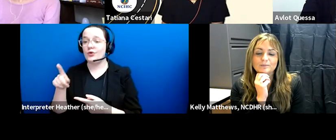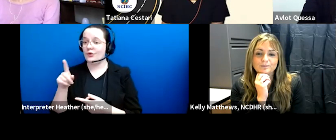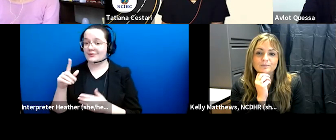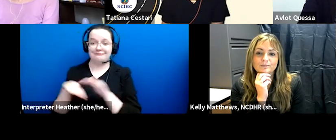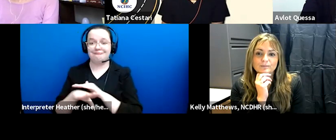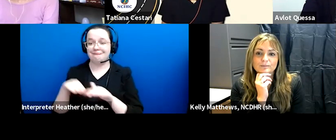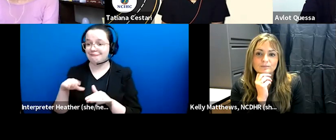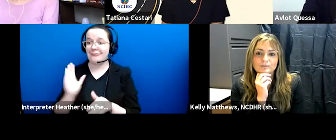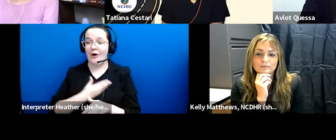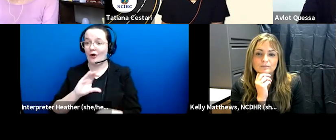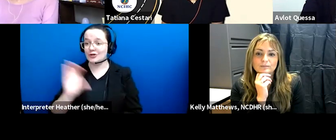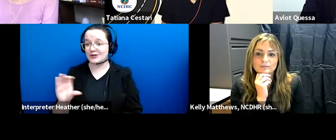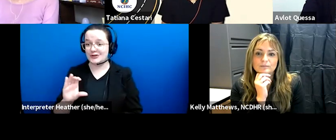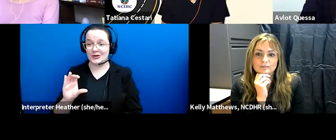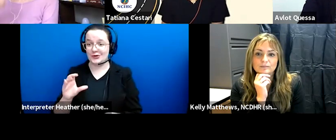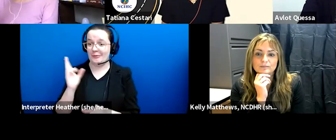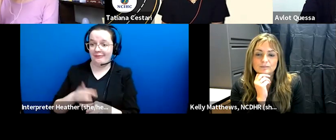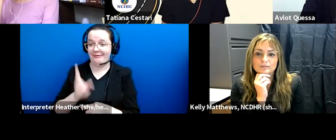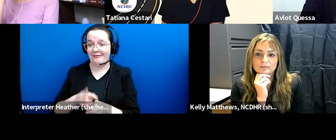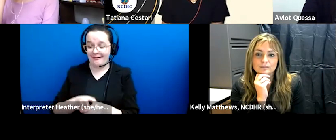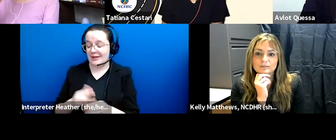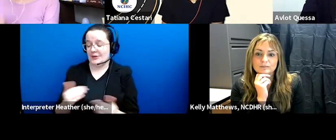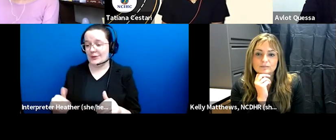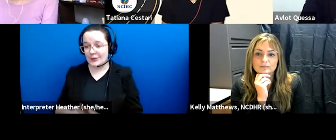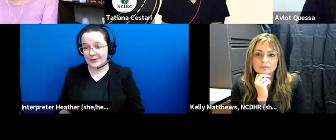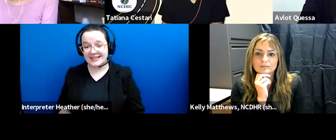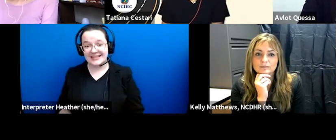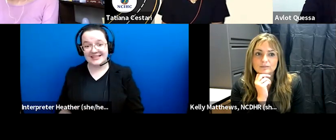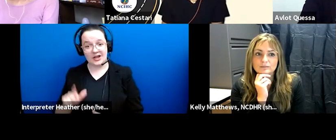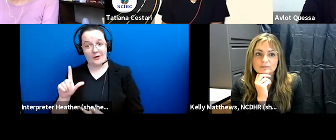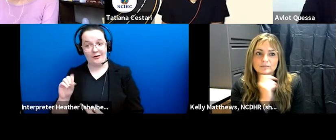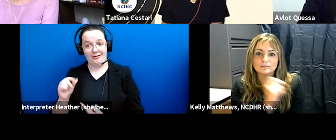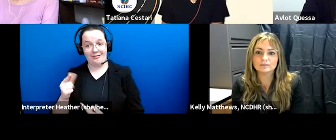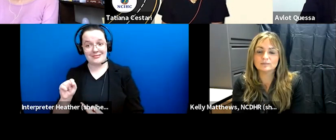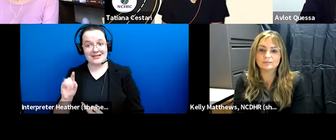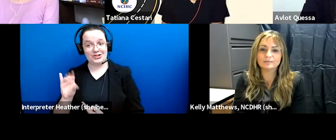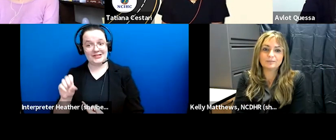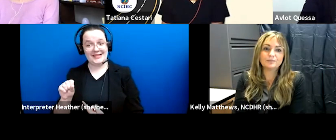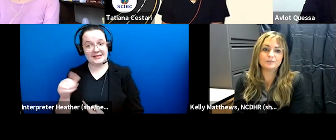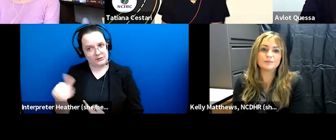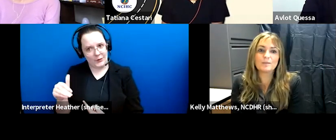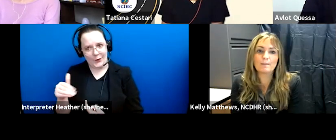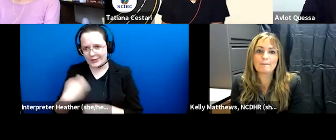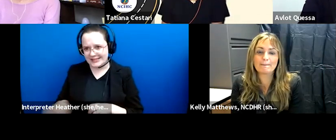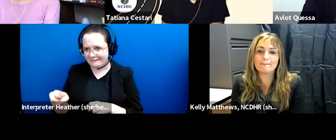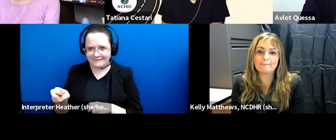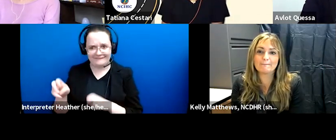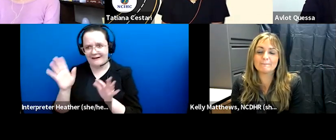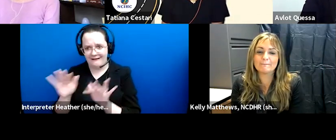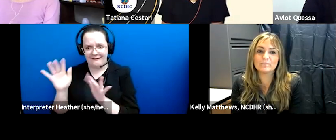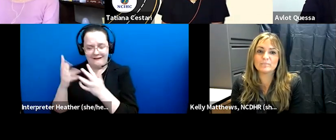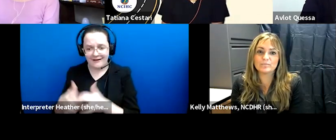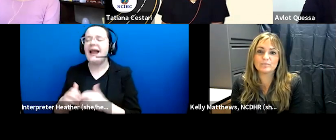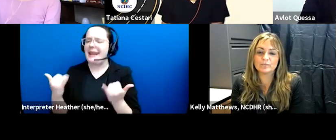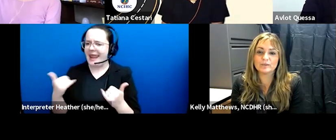so logistically it's pretty it's a pretty intense logistical exercise but we've now we now have a good model for it